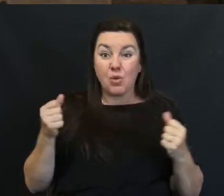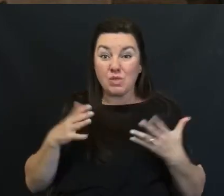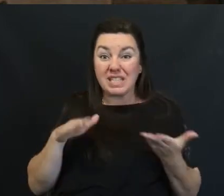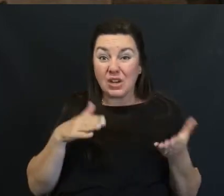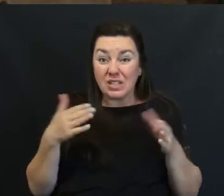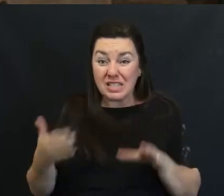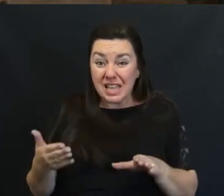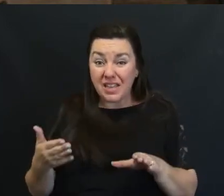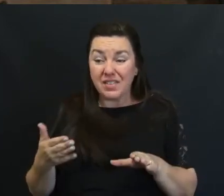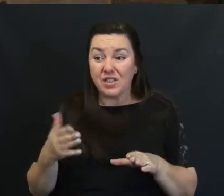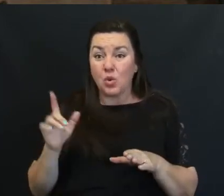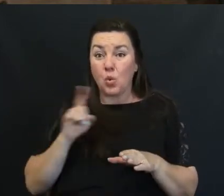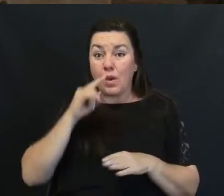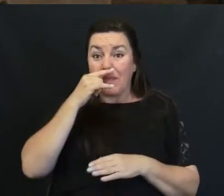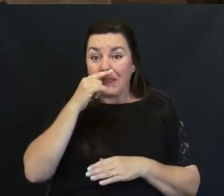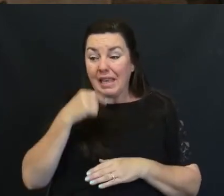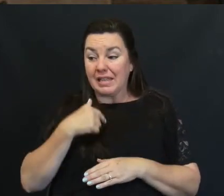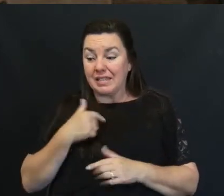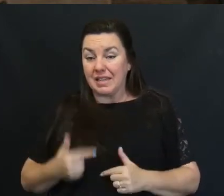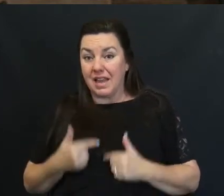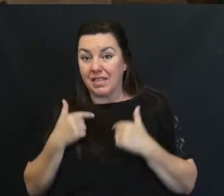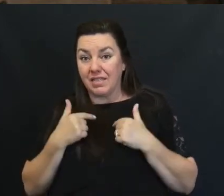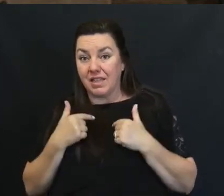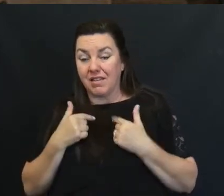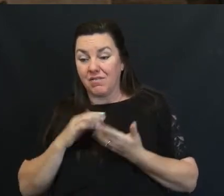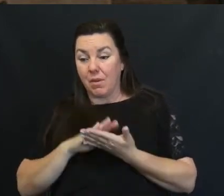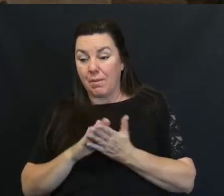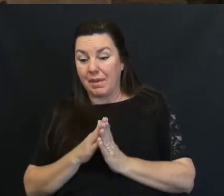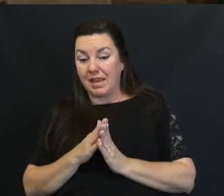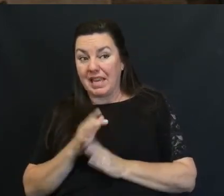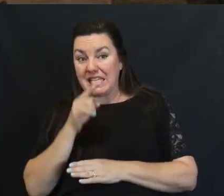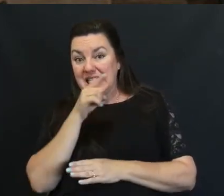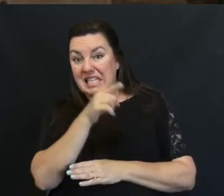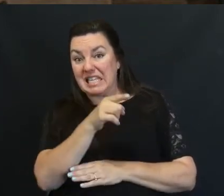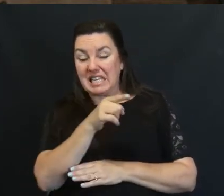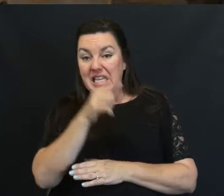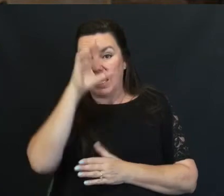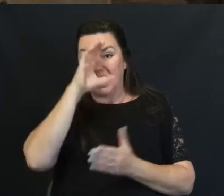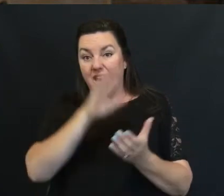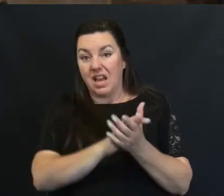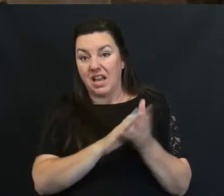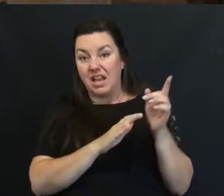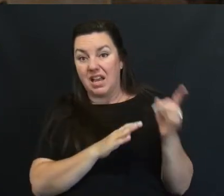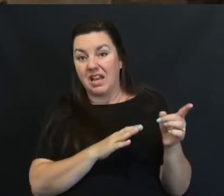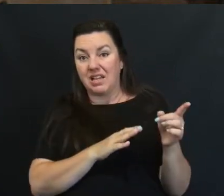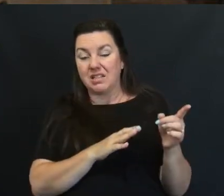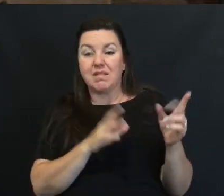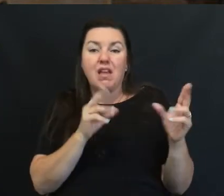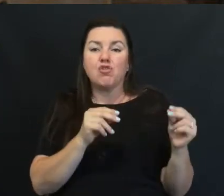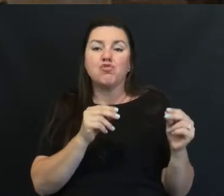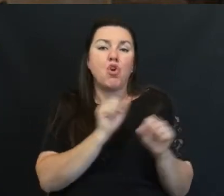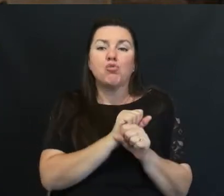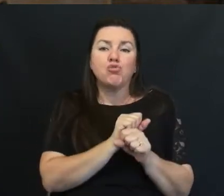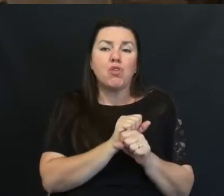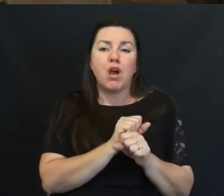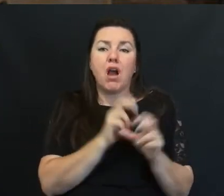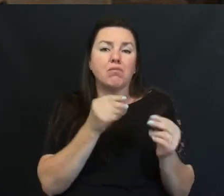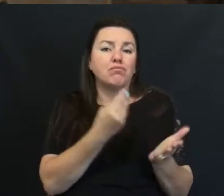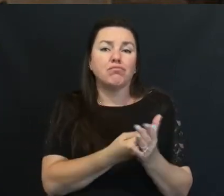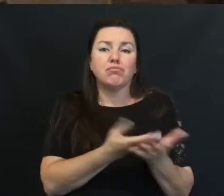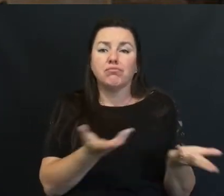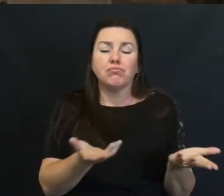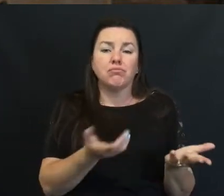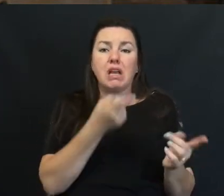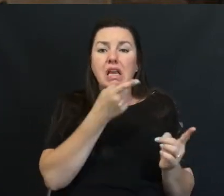death Where the kids And I live Because he claimed He had no job And yet